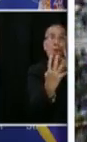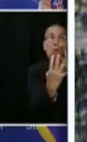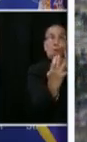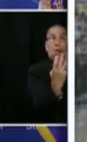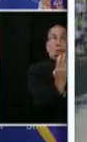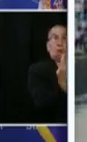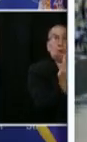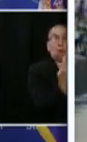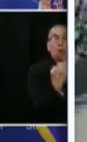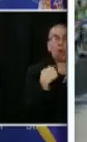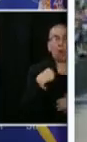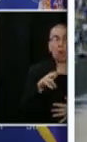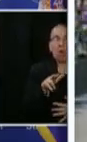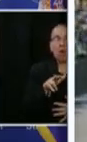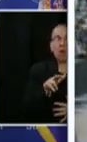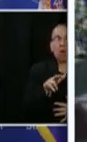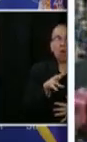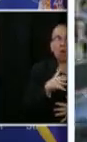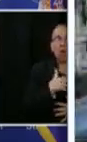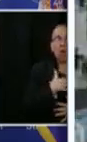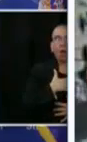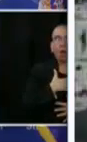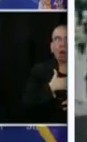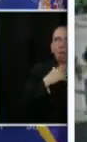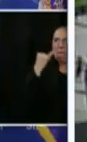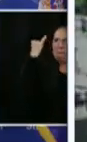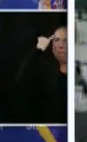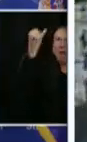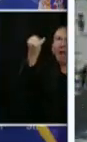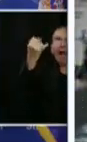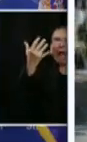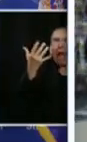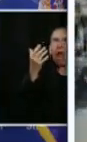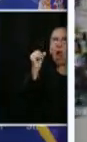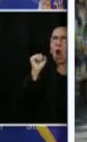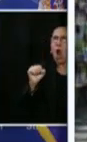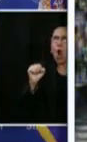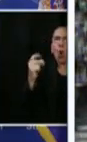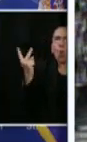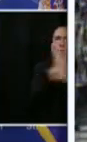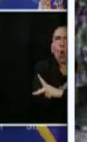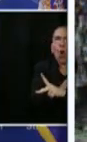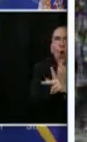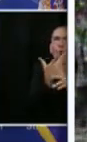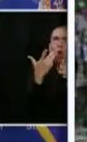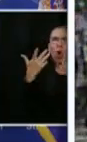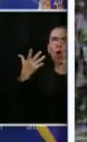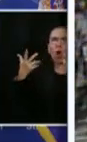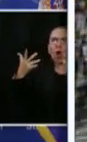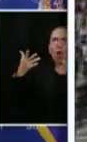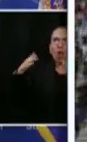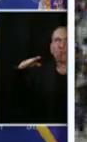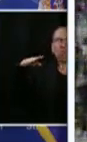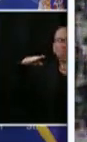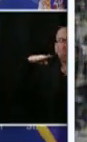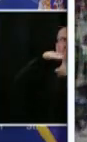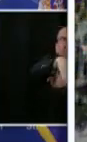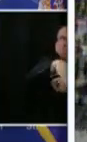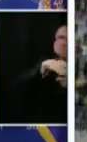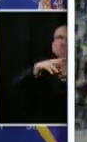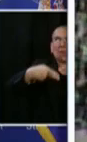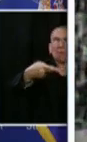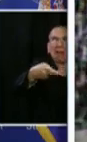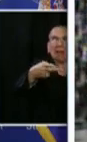bodies under the tires of that truck. And when you didn't see the bodies under the tires of the truck, it